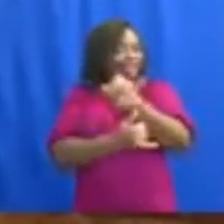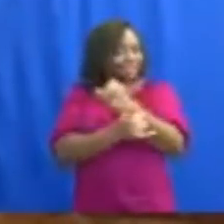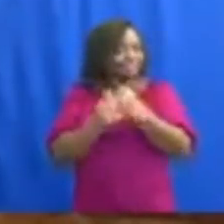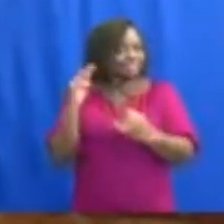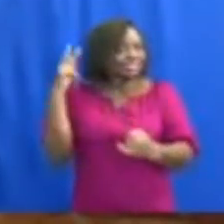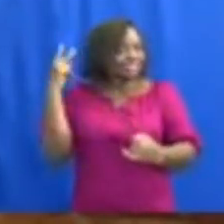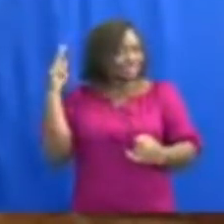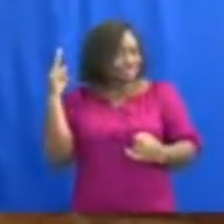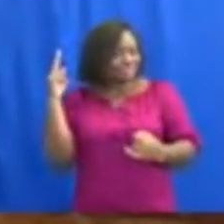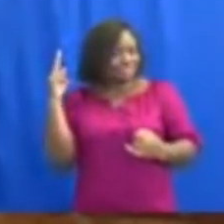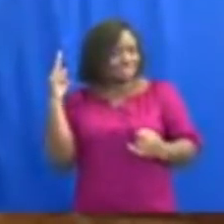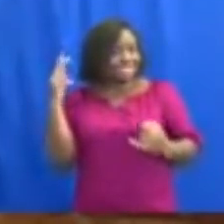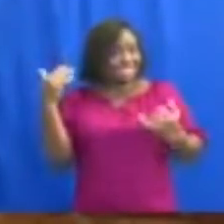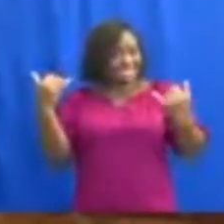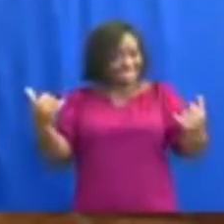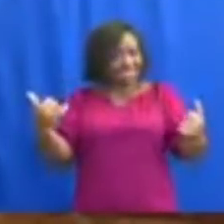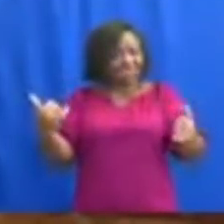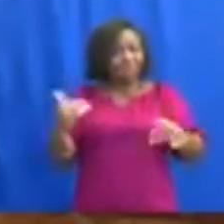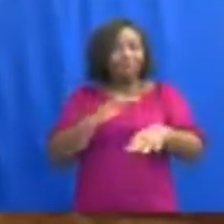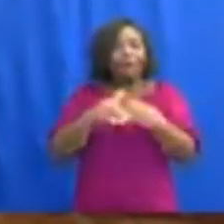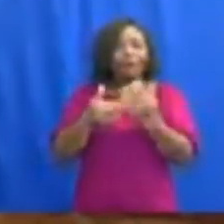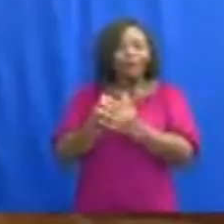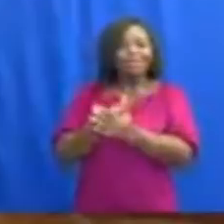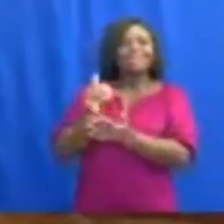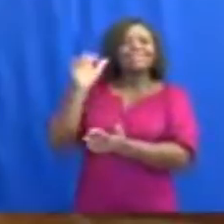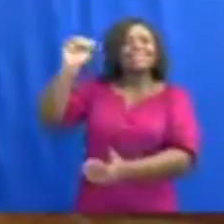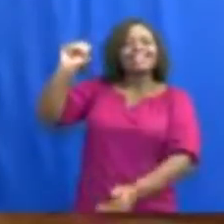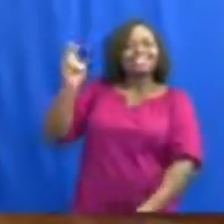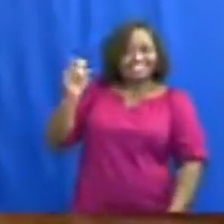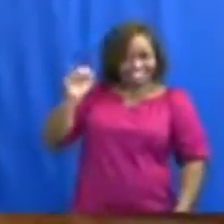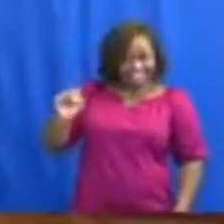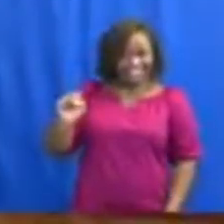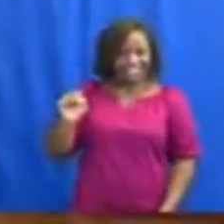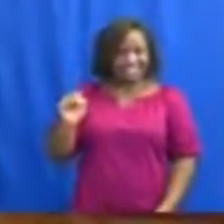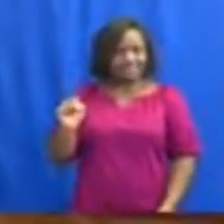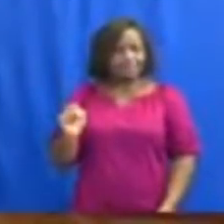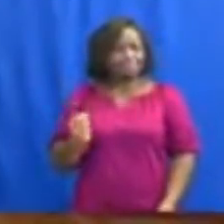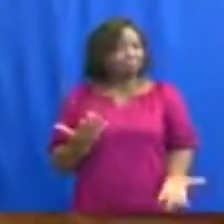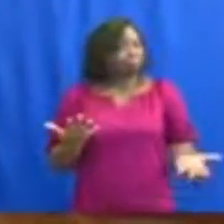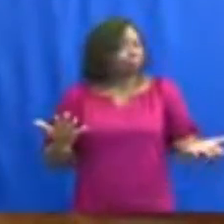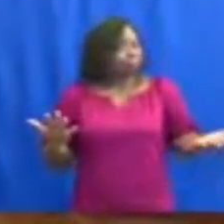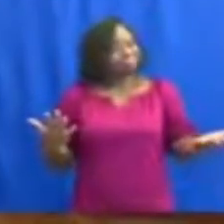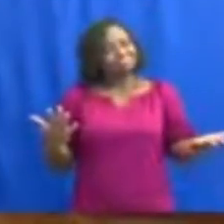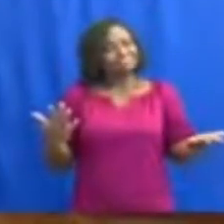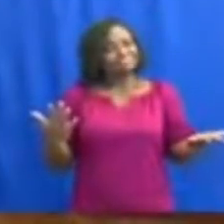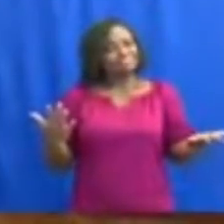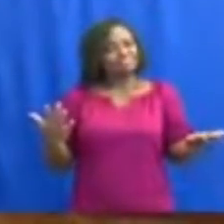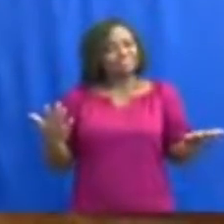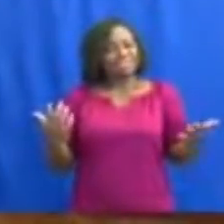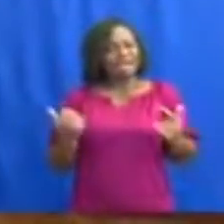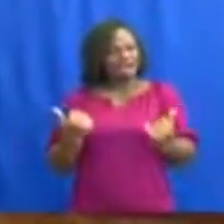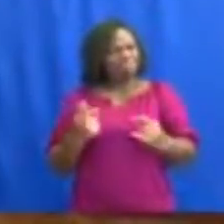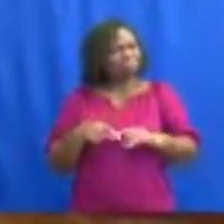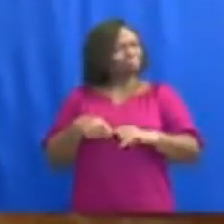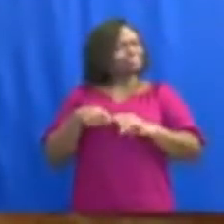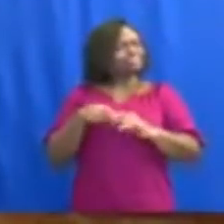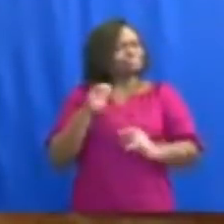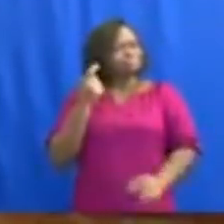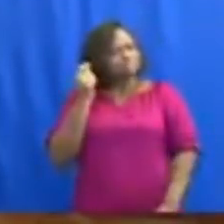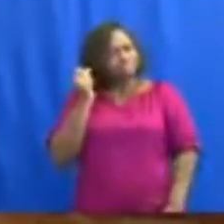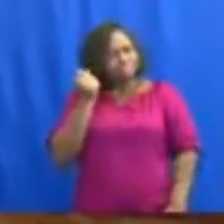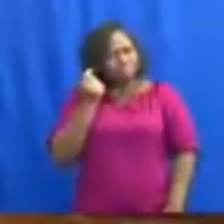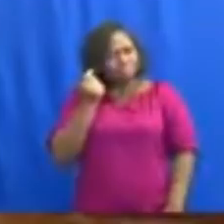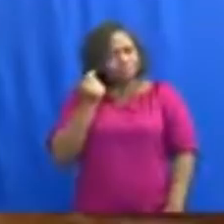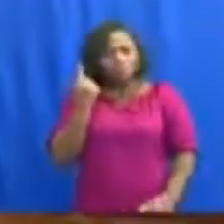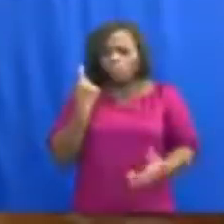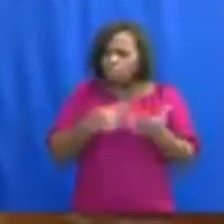policy, are currently in senior high schools. Let us pause for a moment to consider